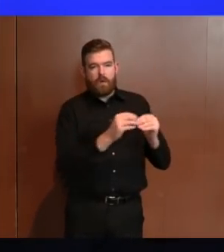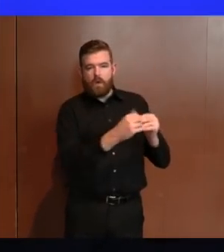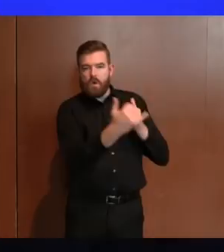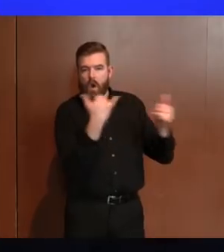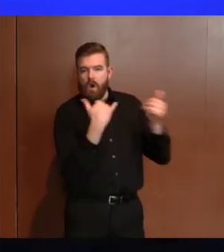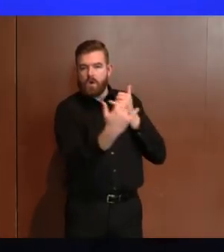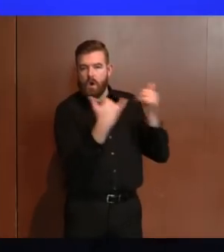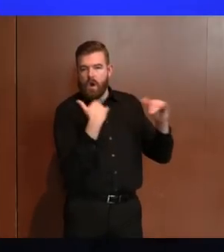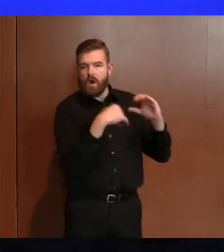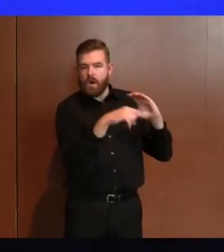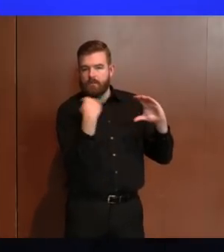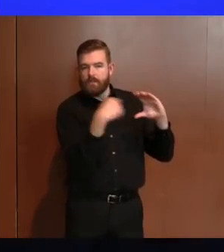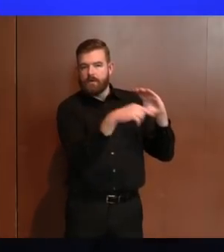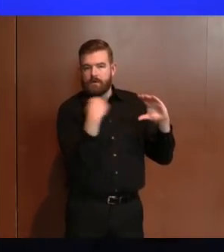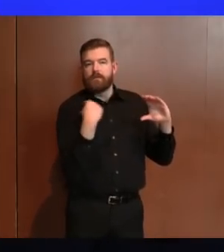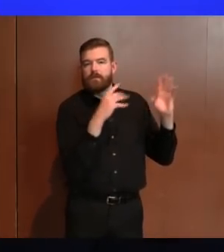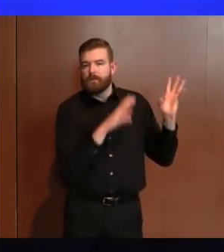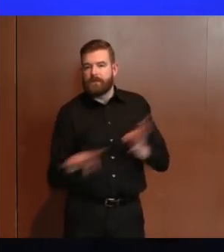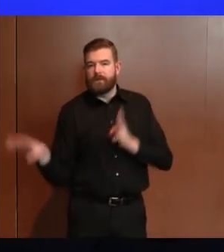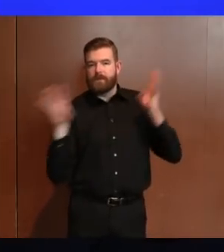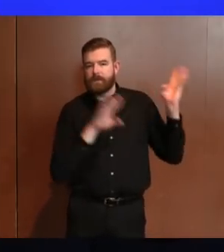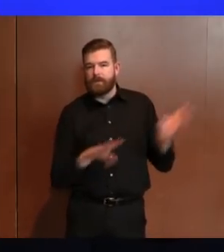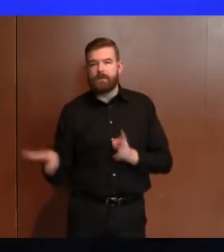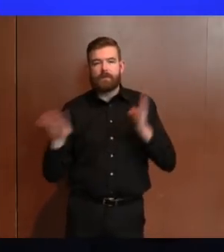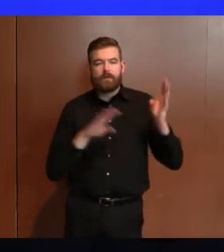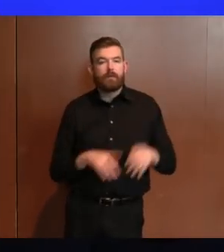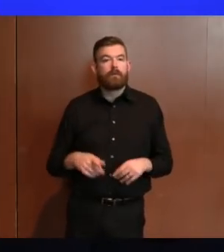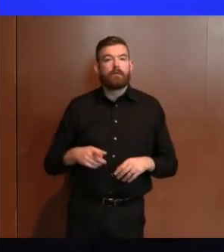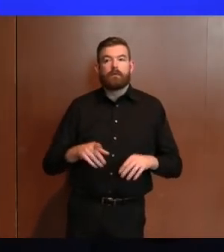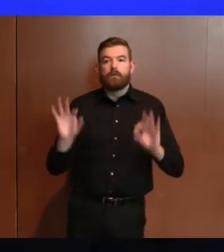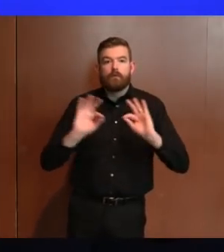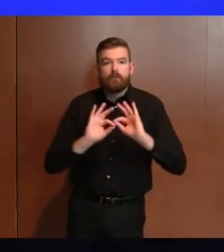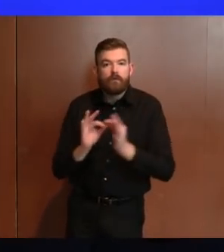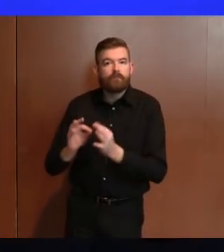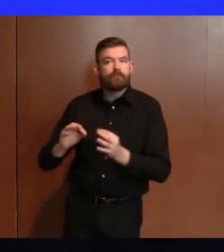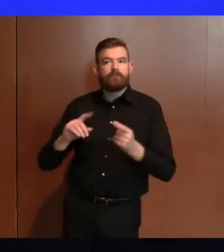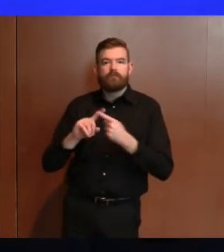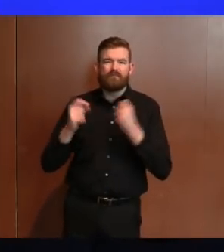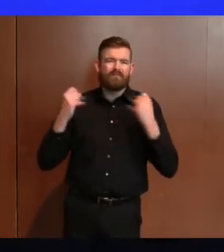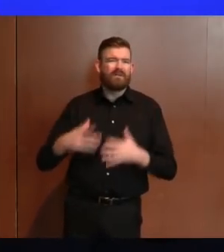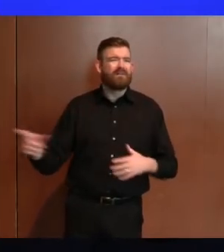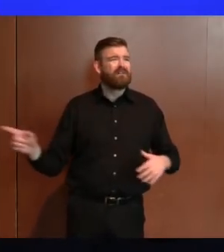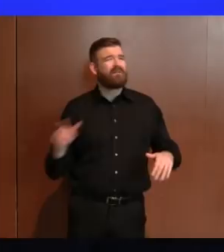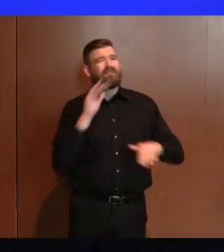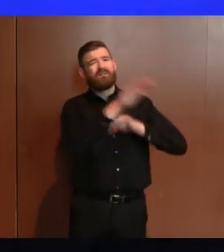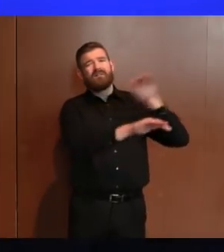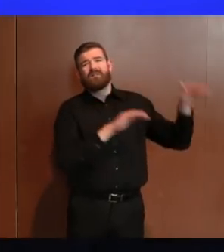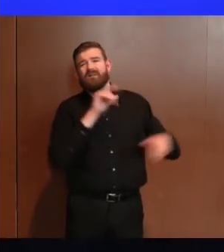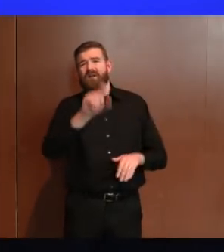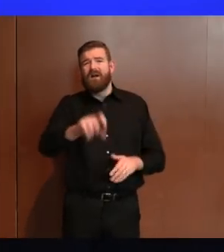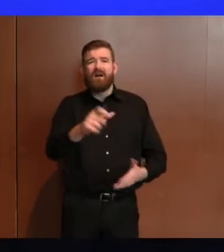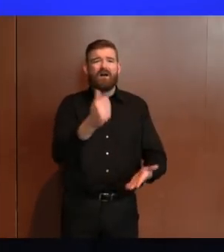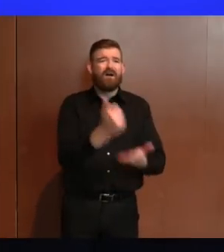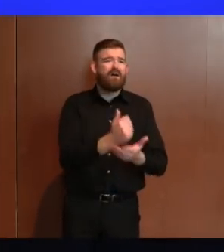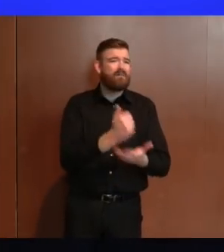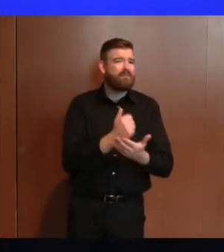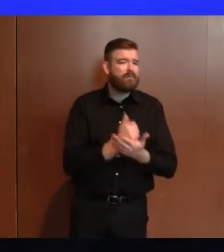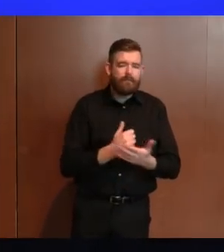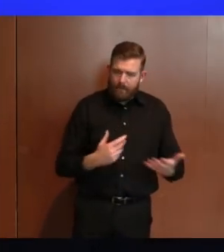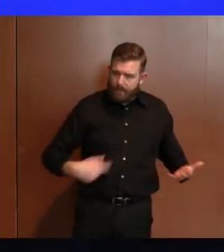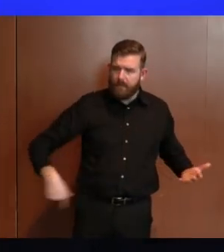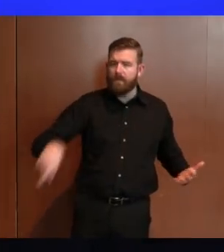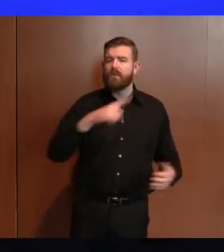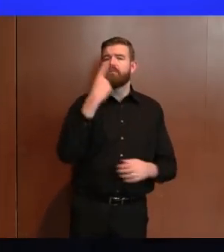all making similar pleas for help as this pandemic has impacted everyone. As one New Jersey family, we've been affected together